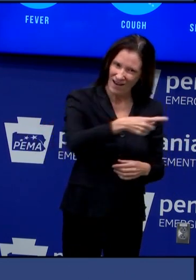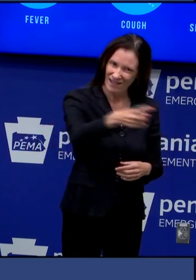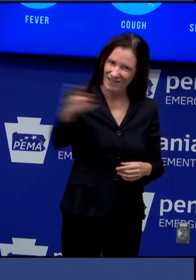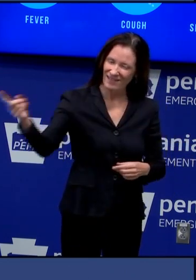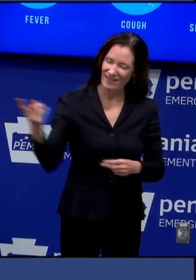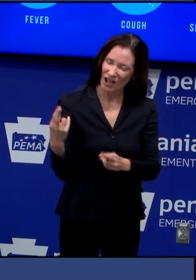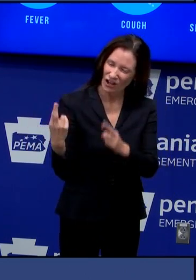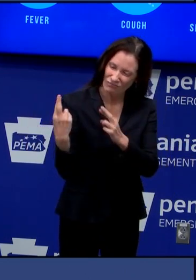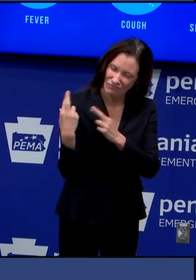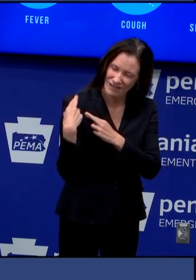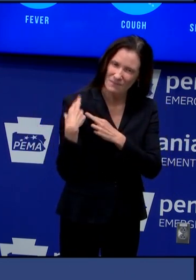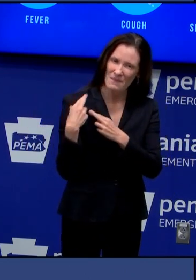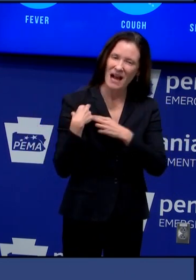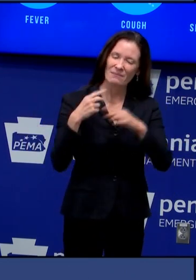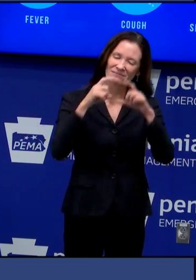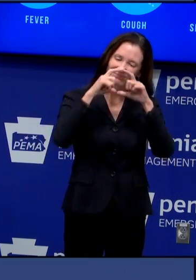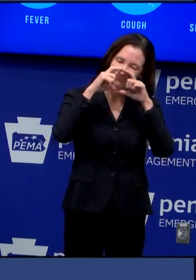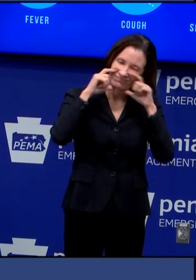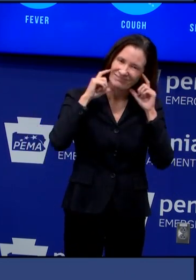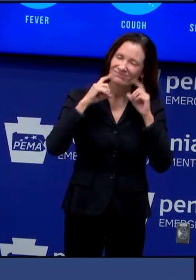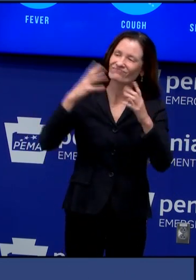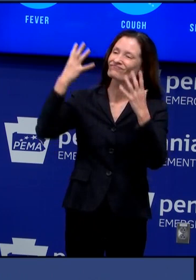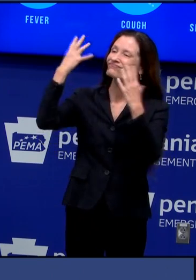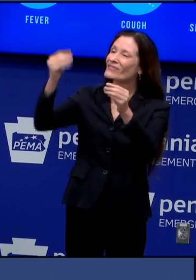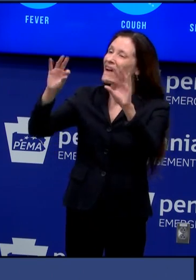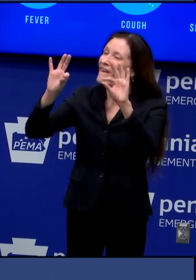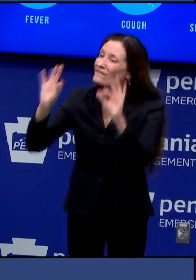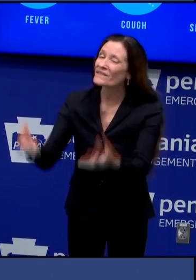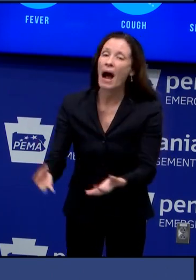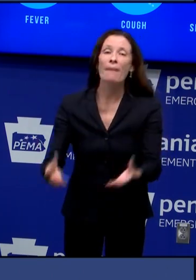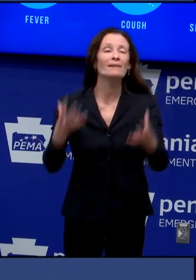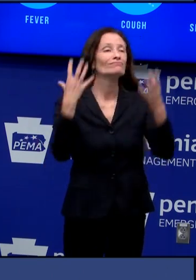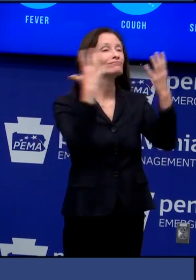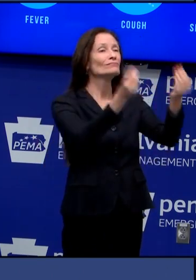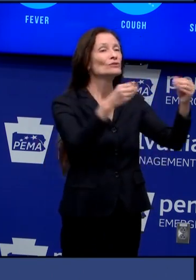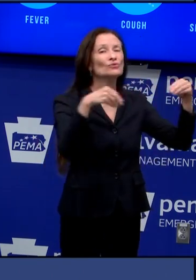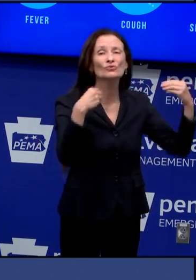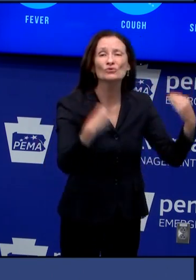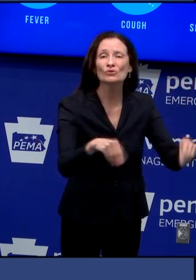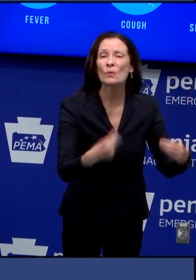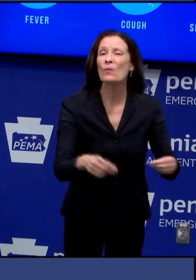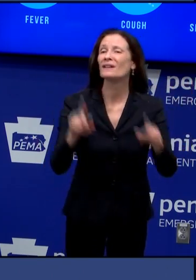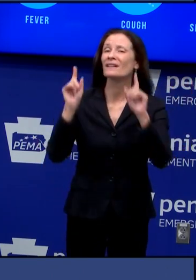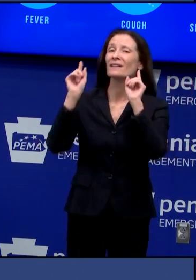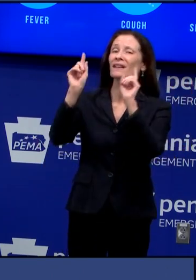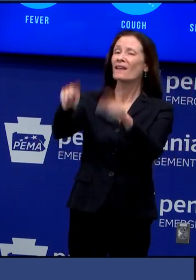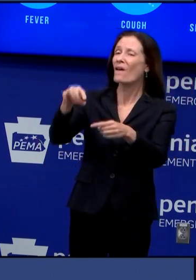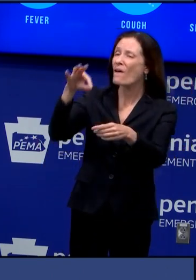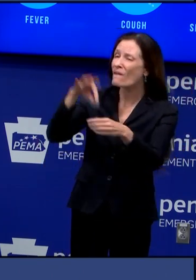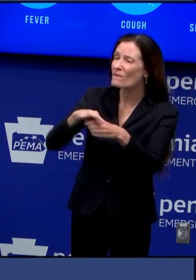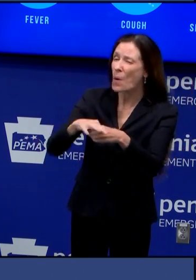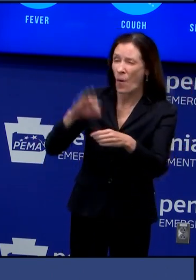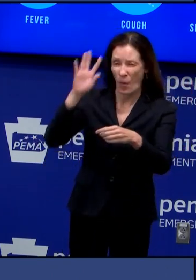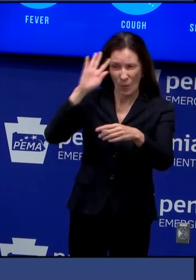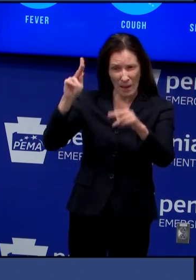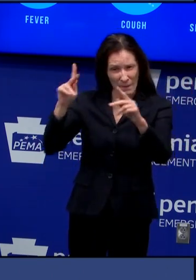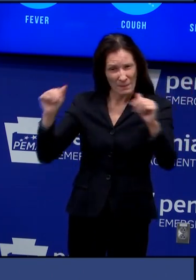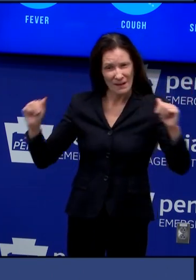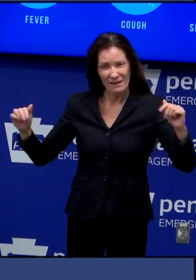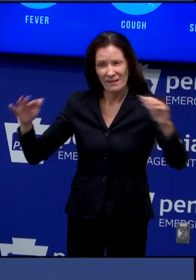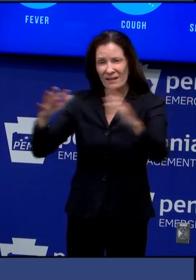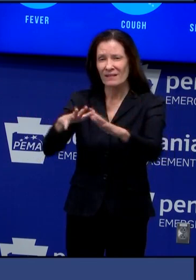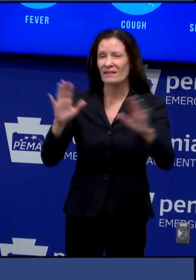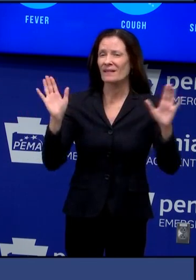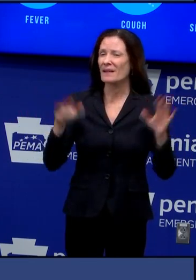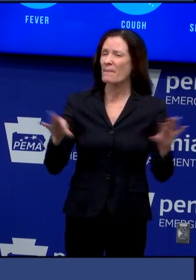uh and it certainly is true if they go to a crowded polls polling place uh the whole thing here is each